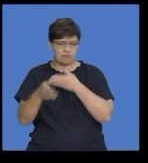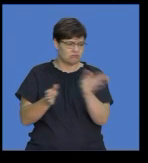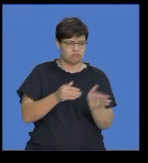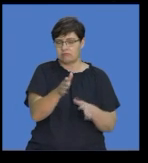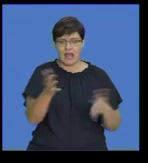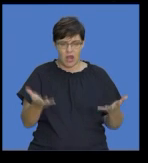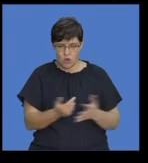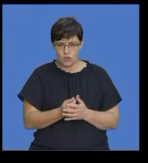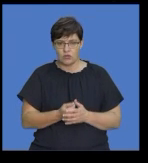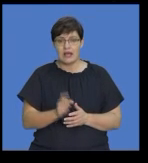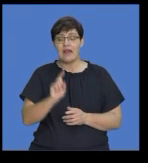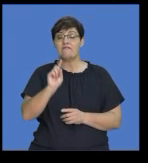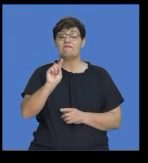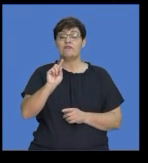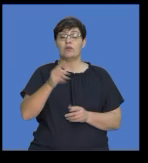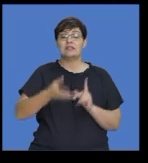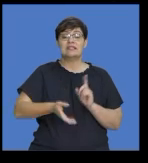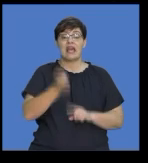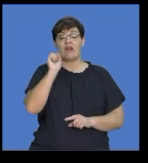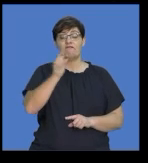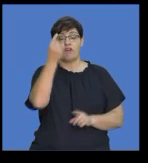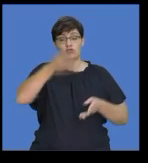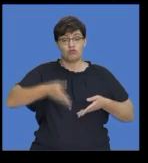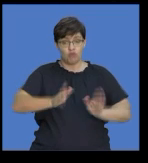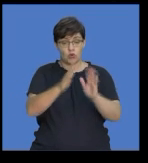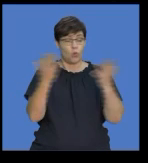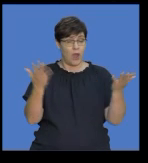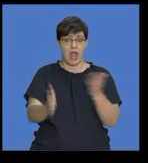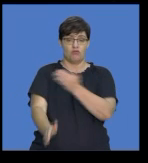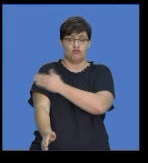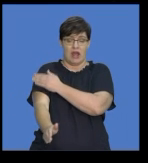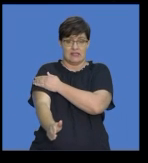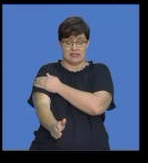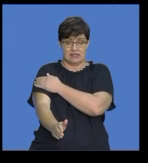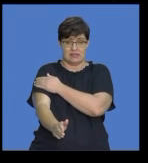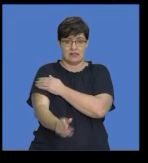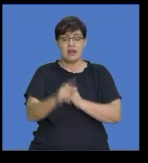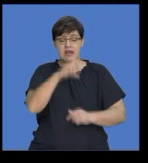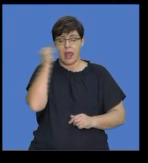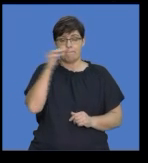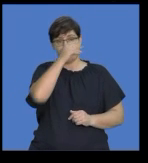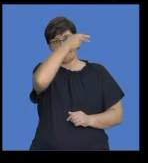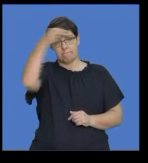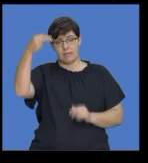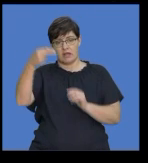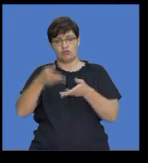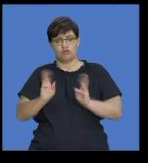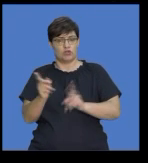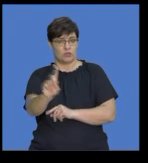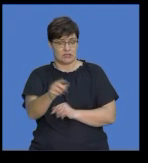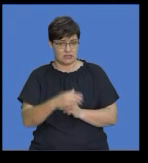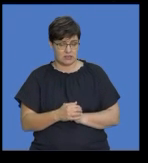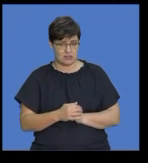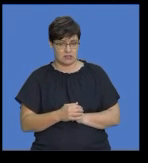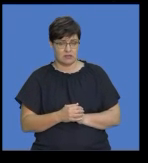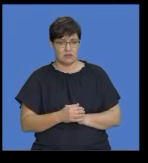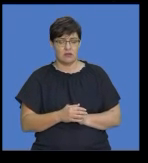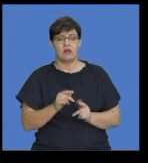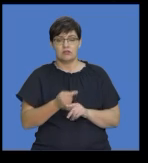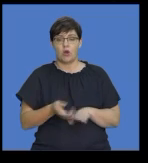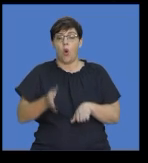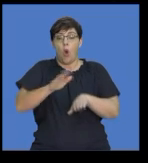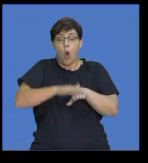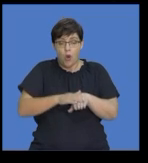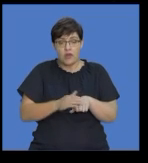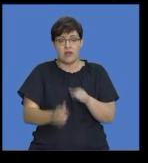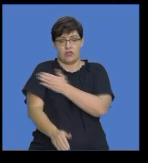on the right and give it the name of the street okay then it's on the right if we're looking for a specific